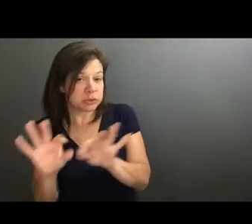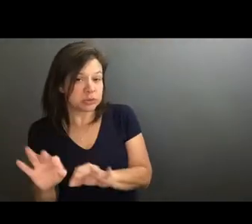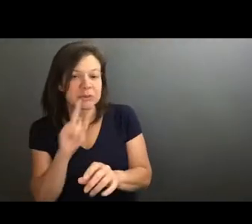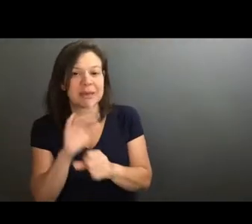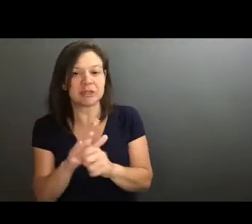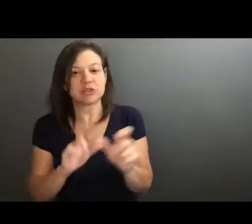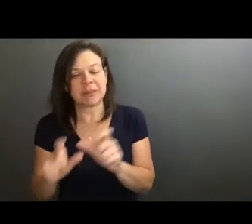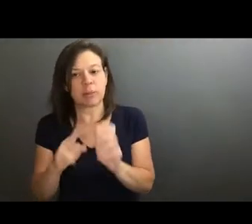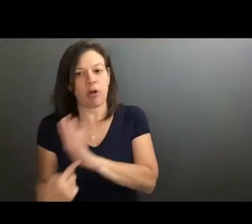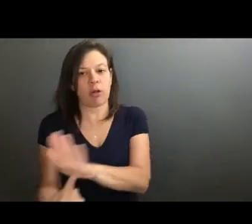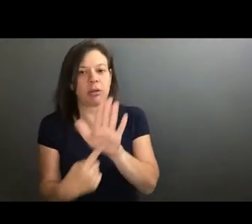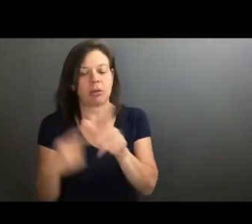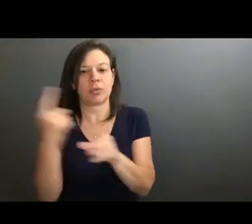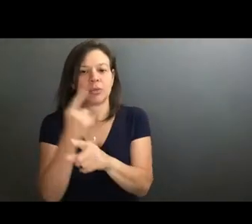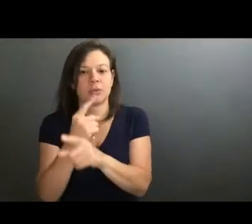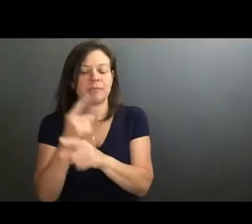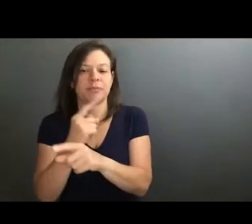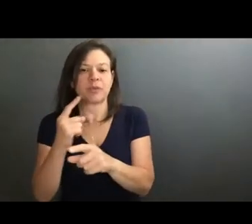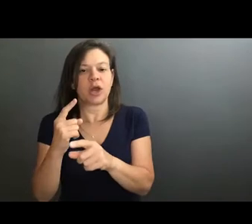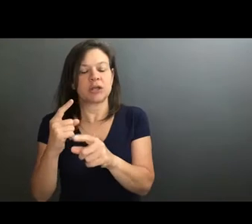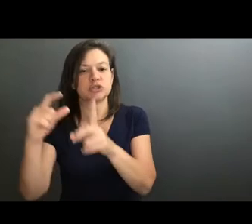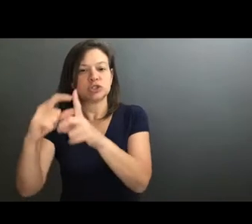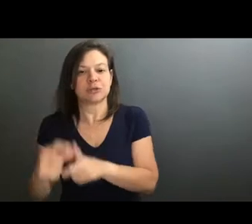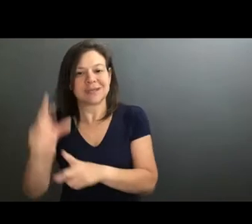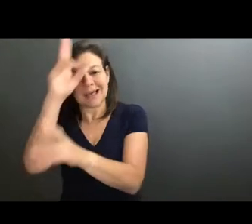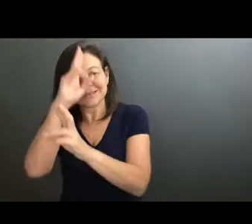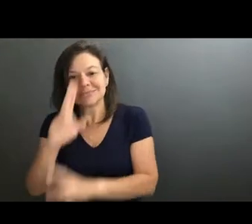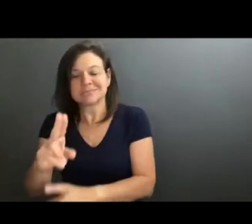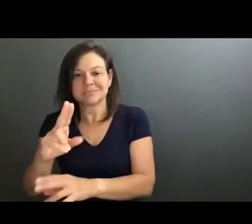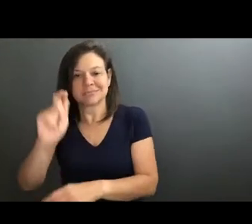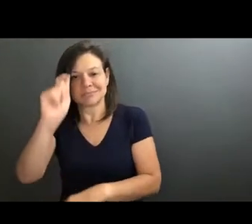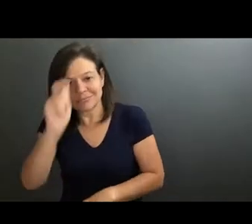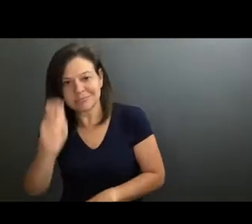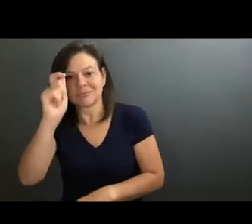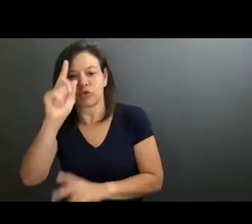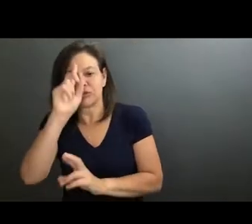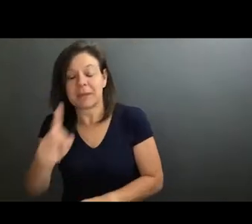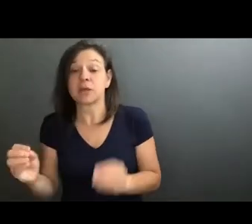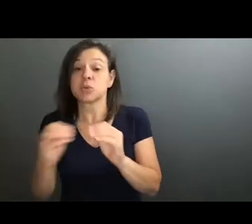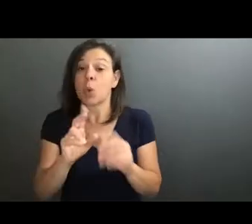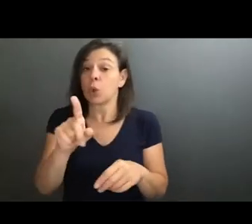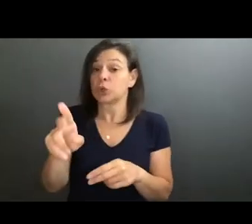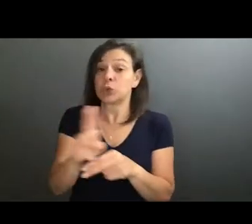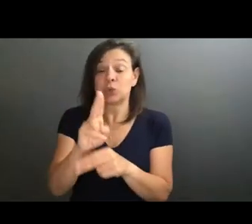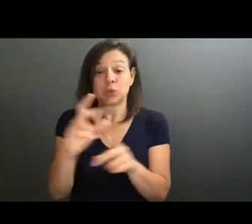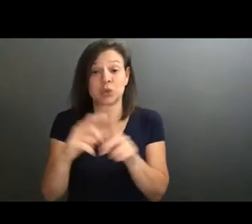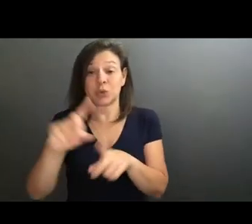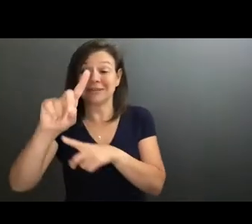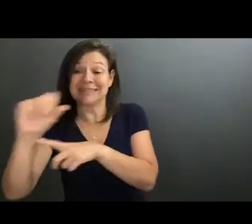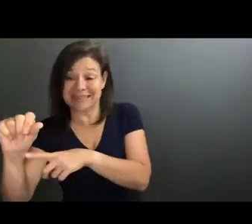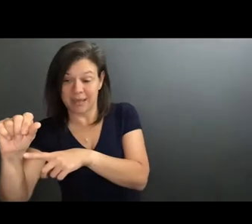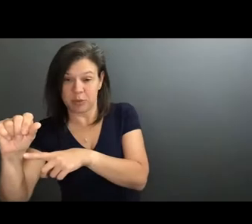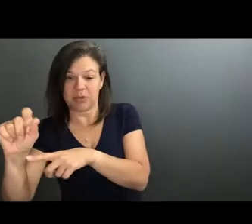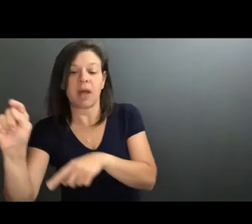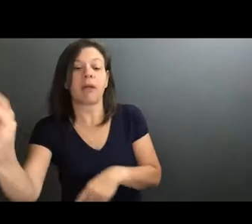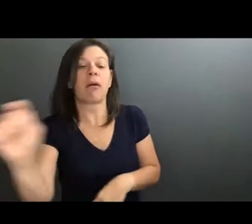representing them with the correct terminology as a sign of like acknowledgement and respect. the more you use the term disabled, then everyone can feel